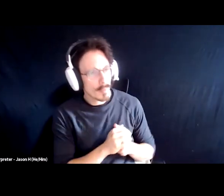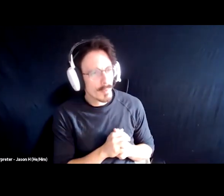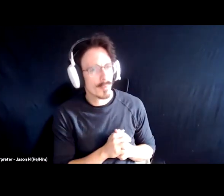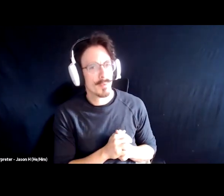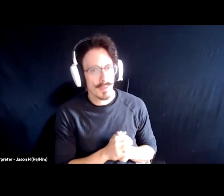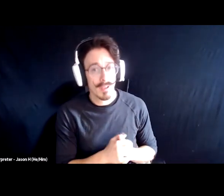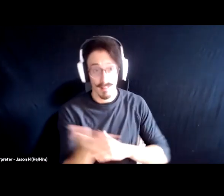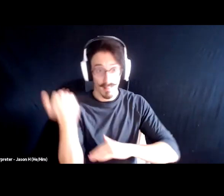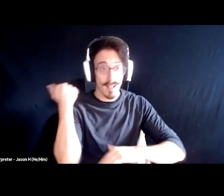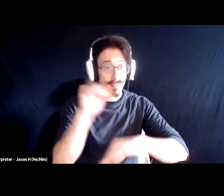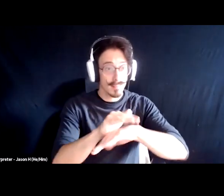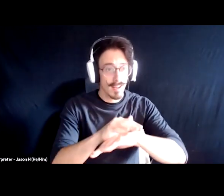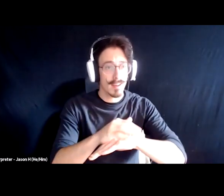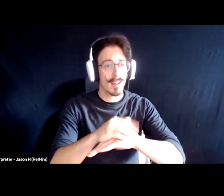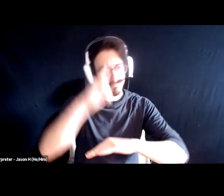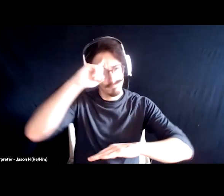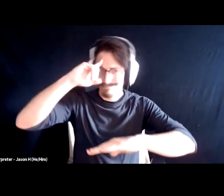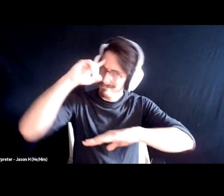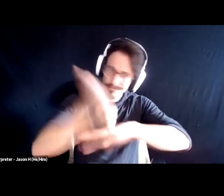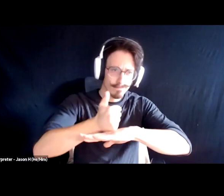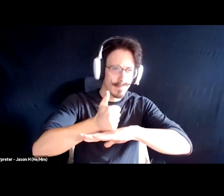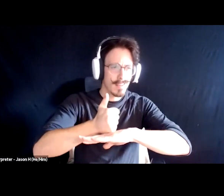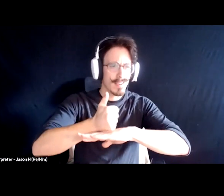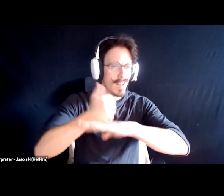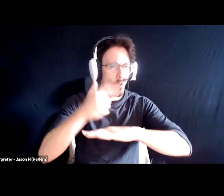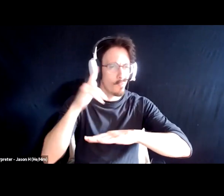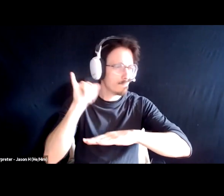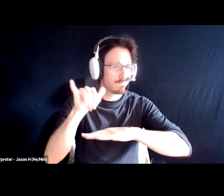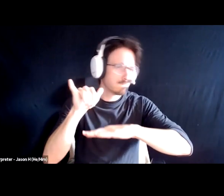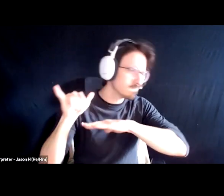Last night I made my mind up and that's how it's gonna be.